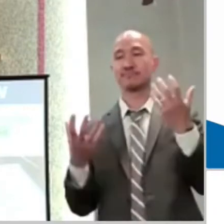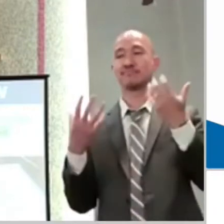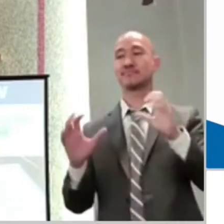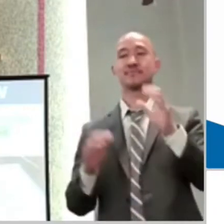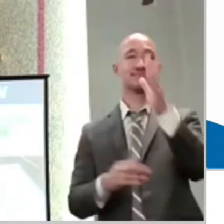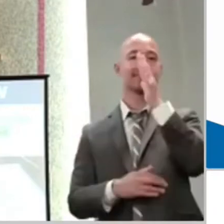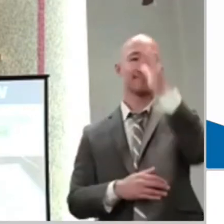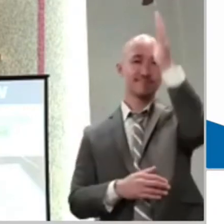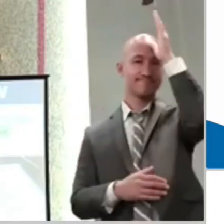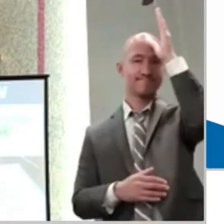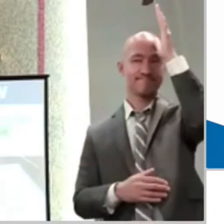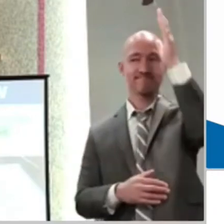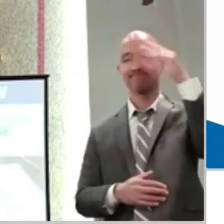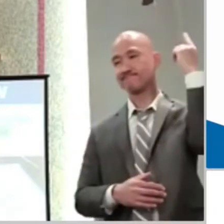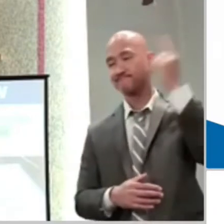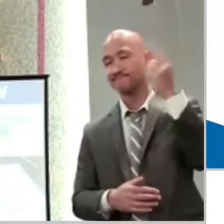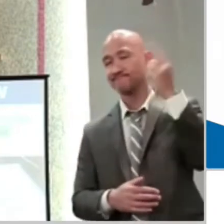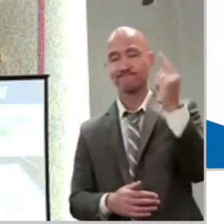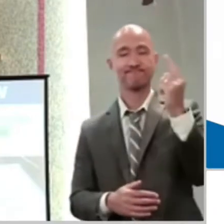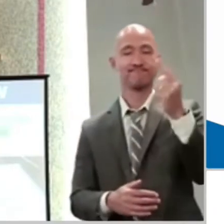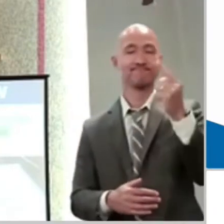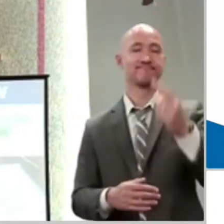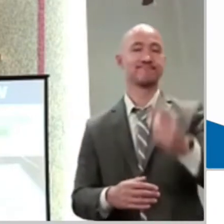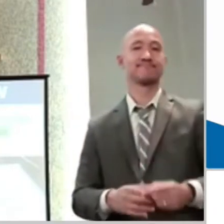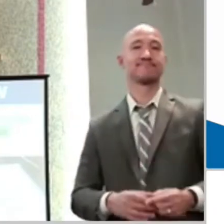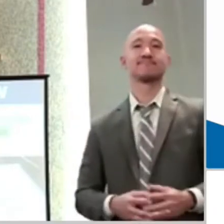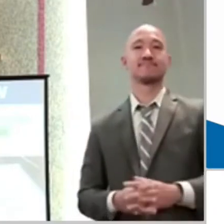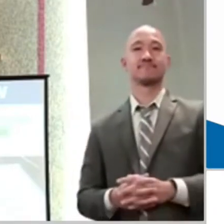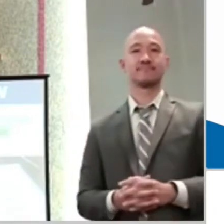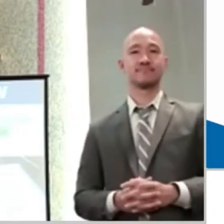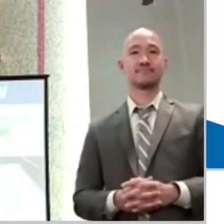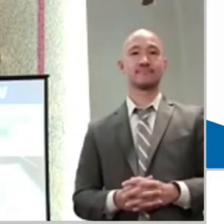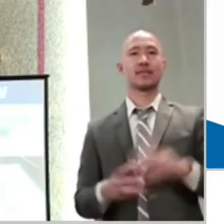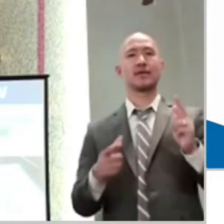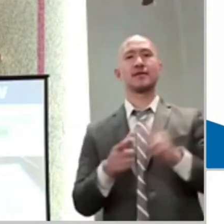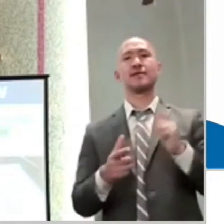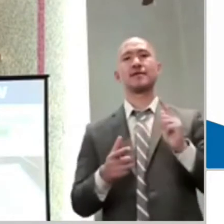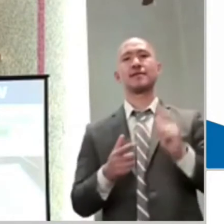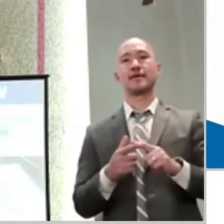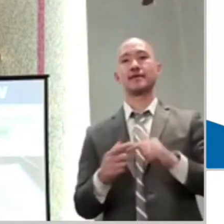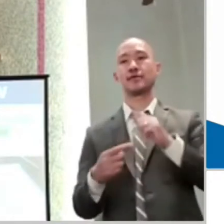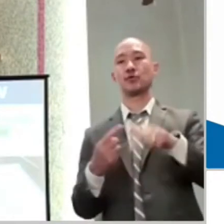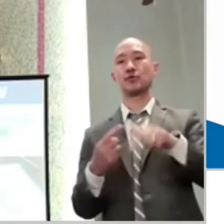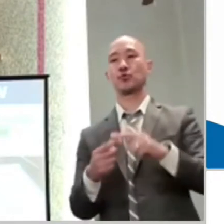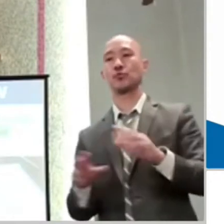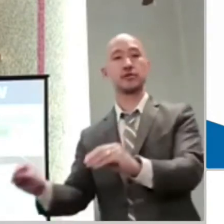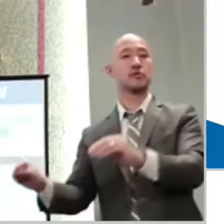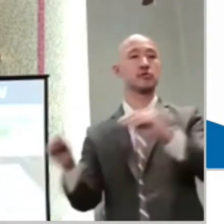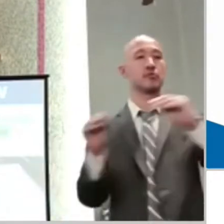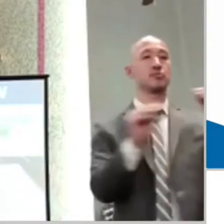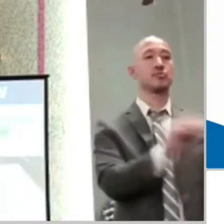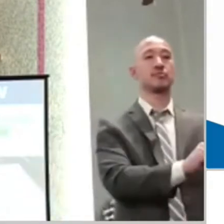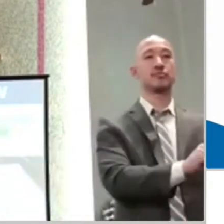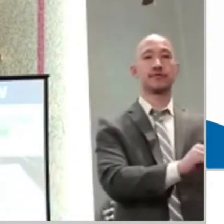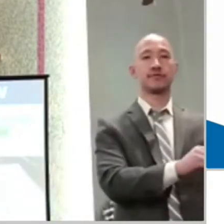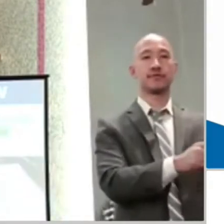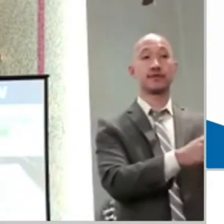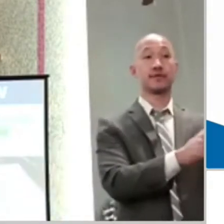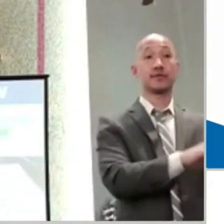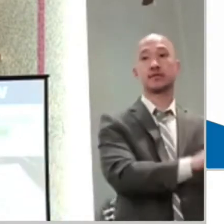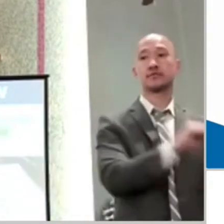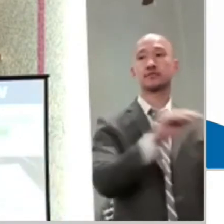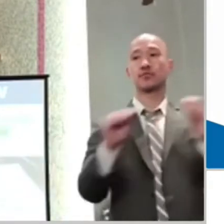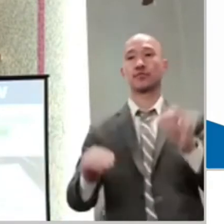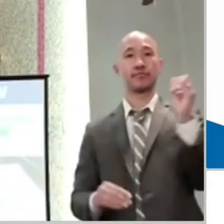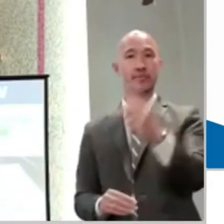They knew why I was doing it. But then, after I moved out, and I came back, and I voluntarily